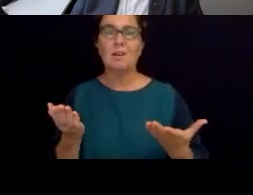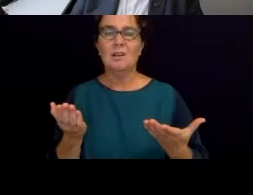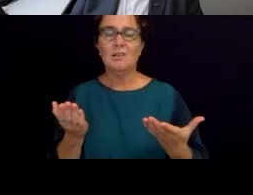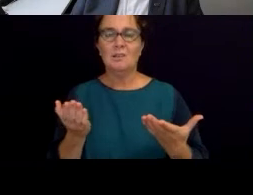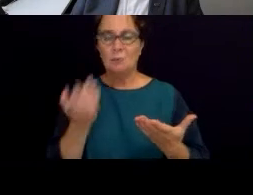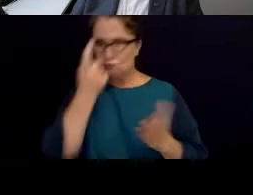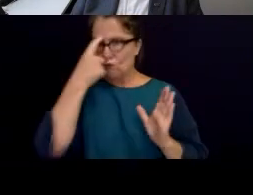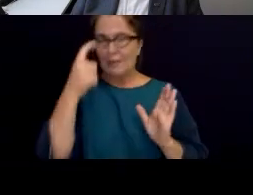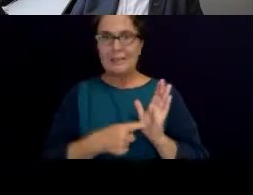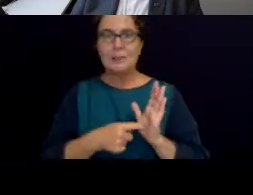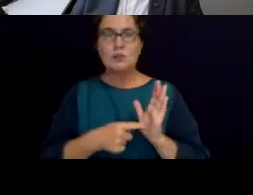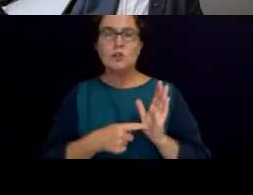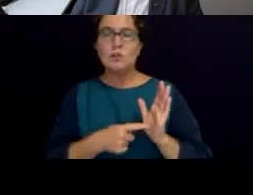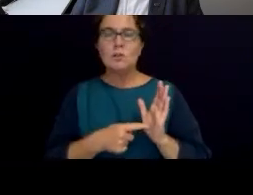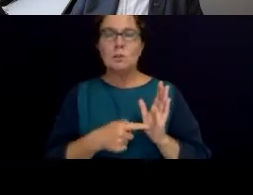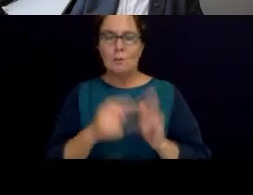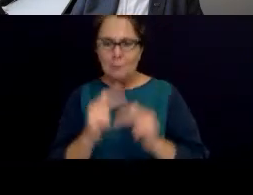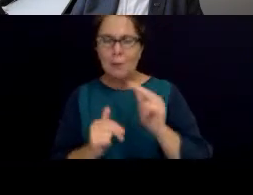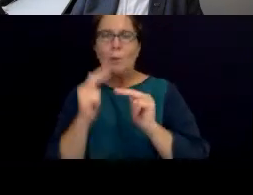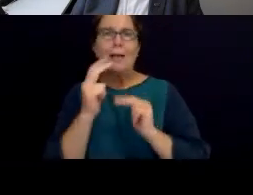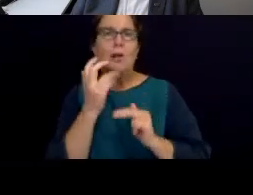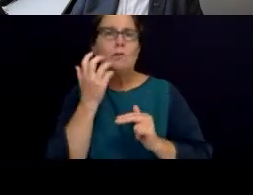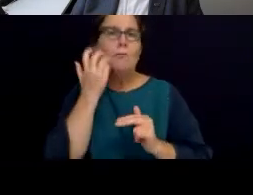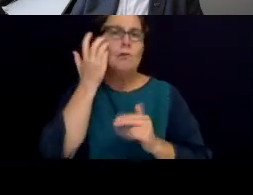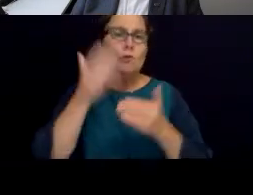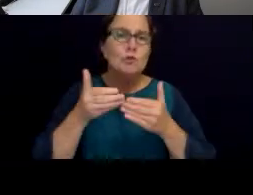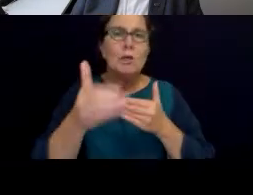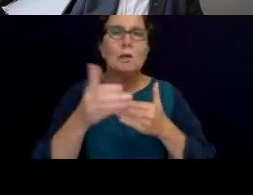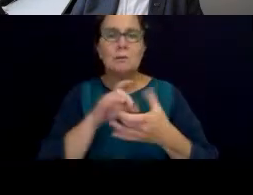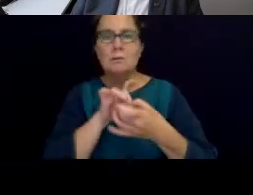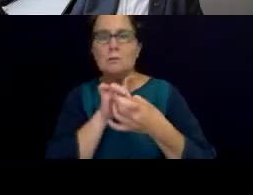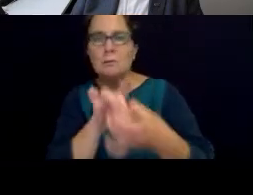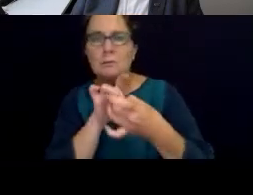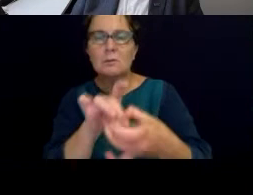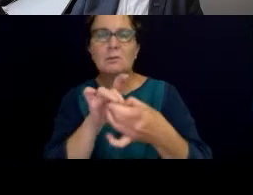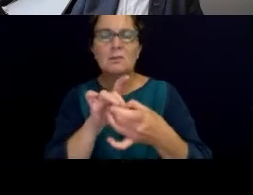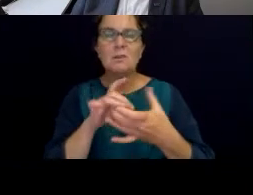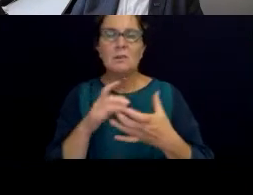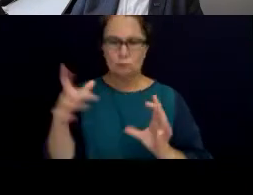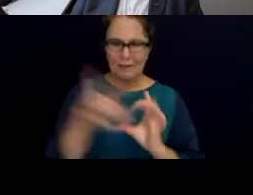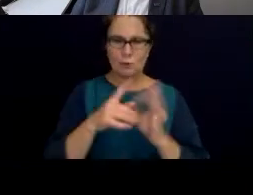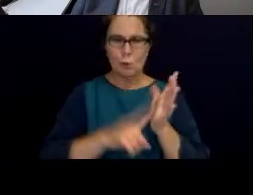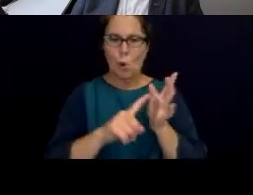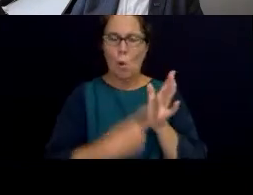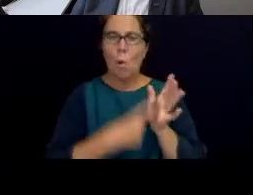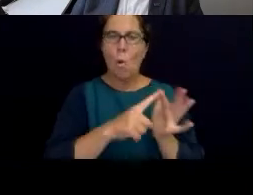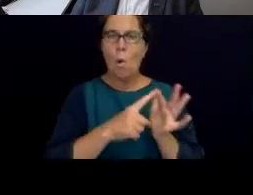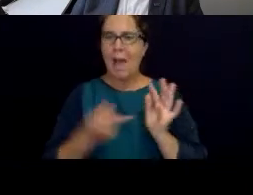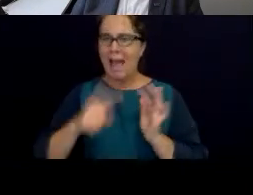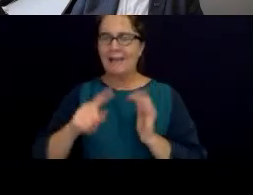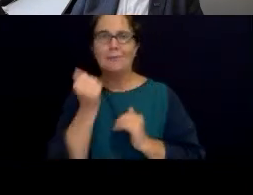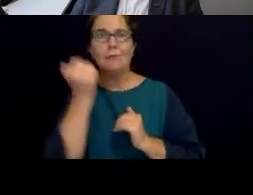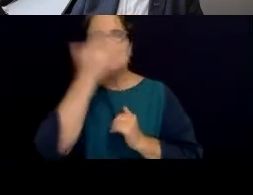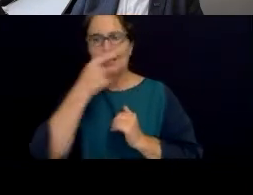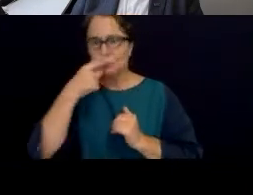the ongoing relationship cultural protocols and laws of First Nations people when it comes to water. So, yeah, there's, there's been